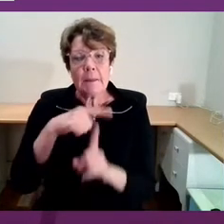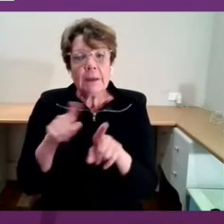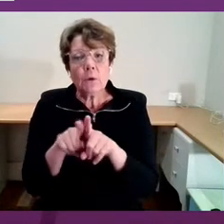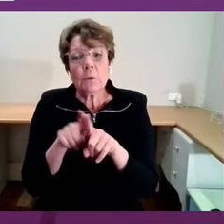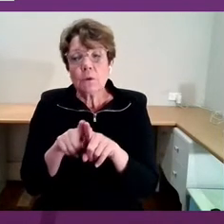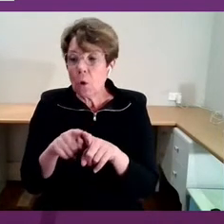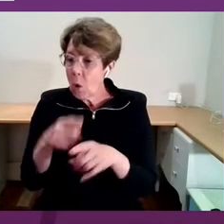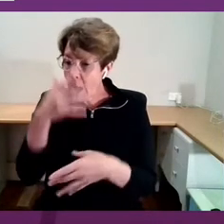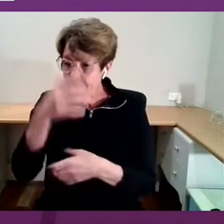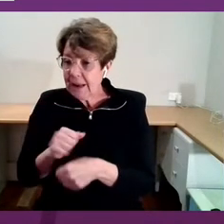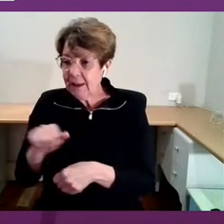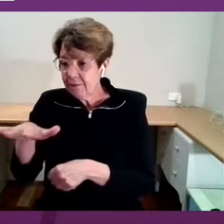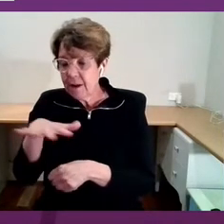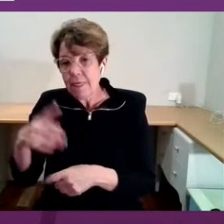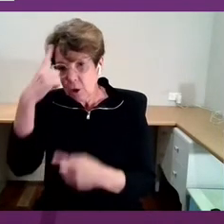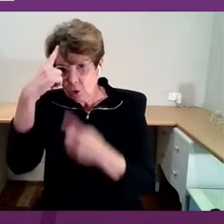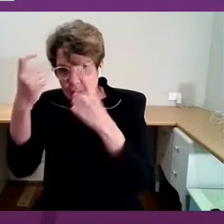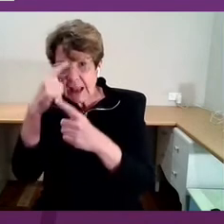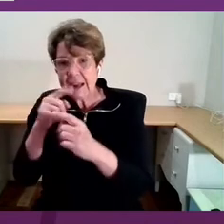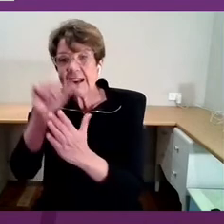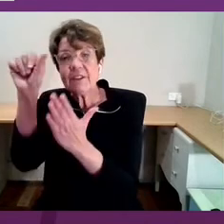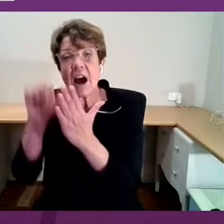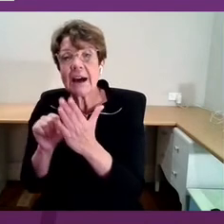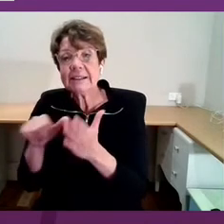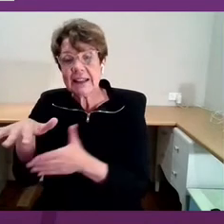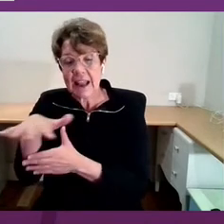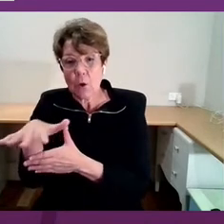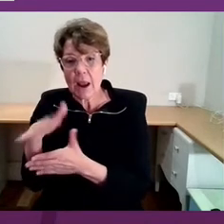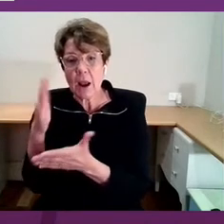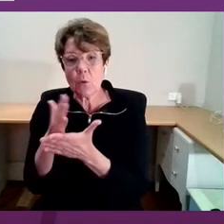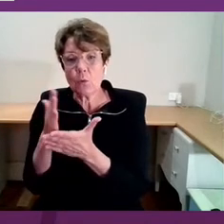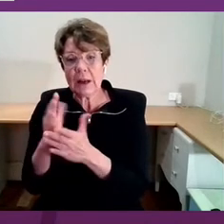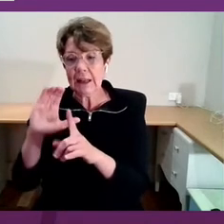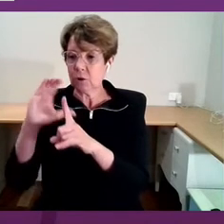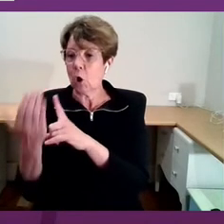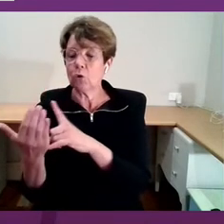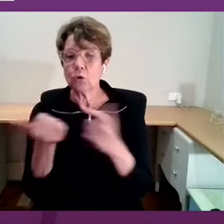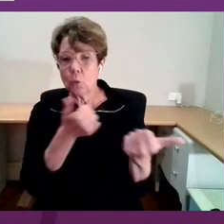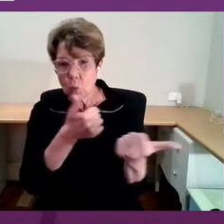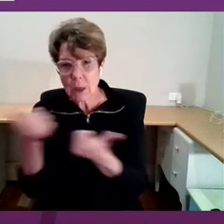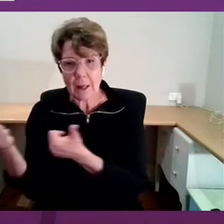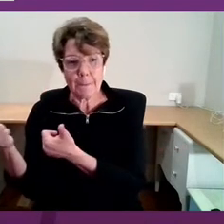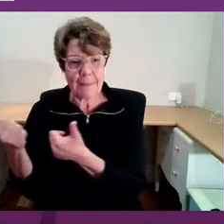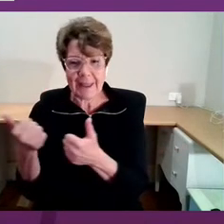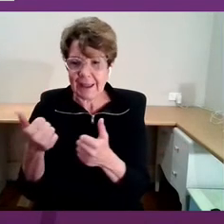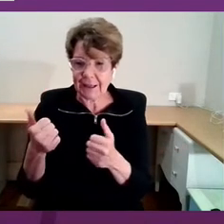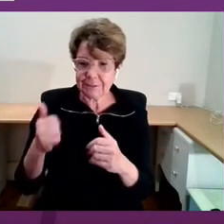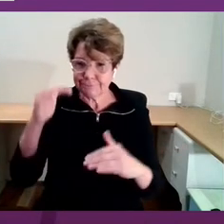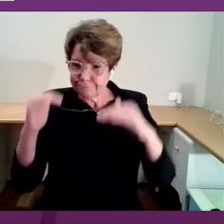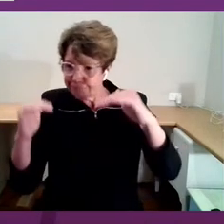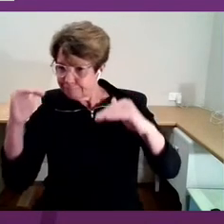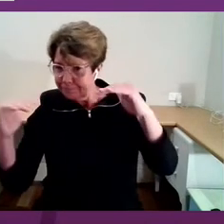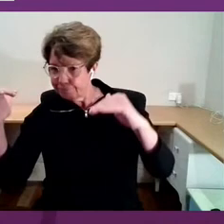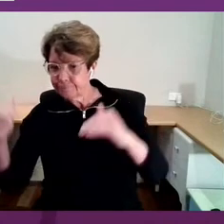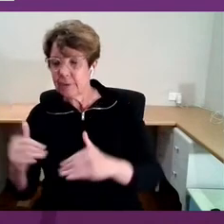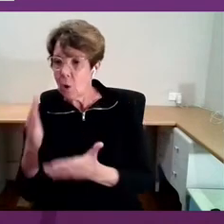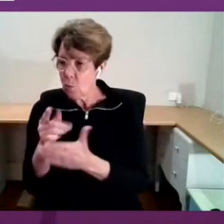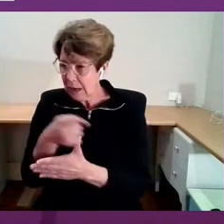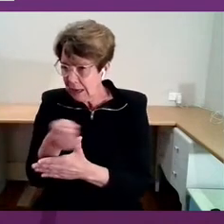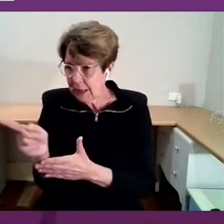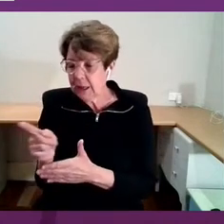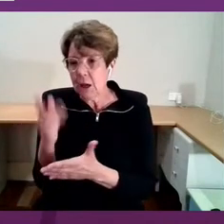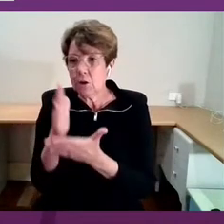arts field, acts as a cultural wellbeing barometer. You have a collective finger on the pulse of our